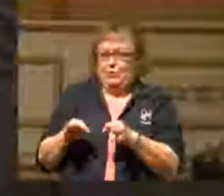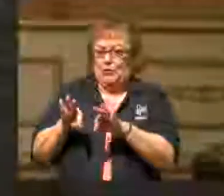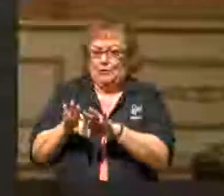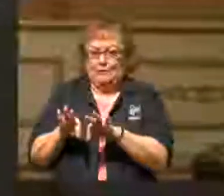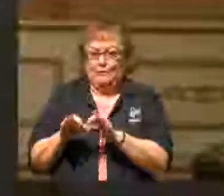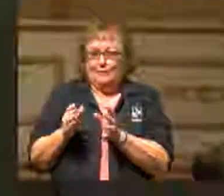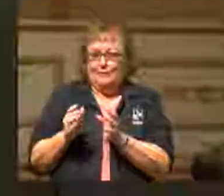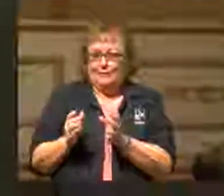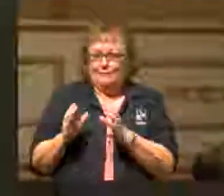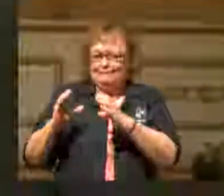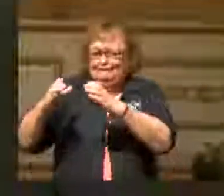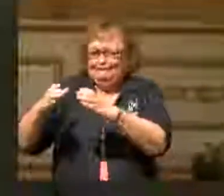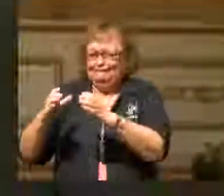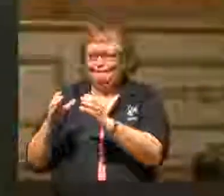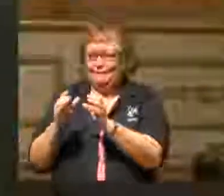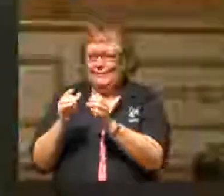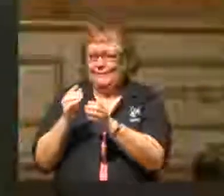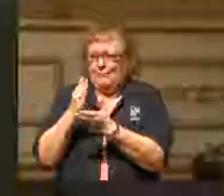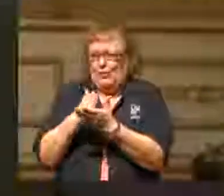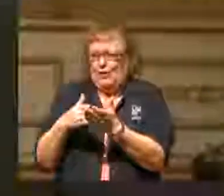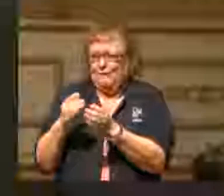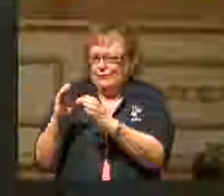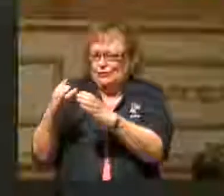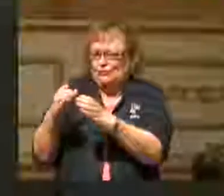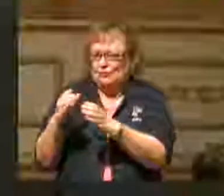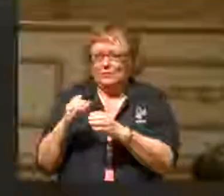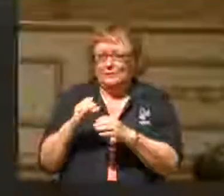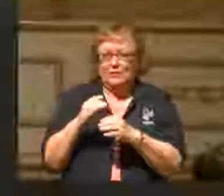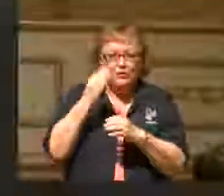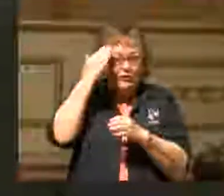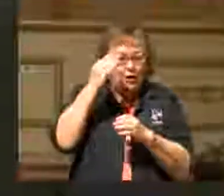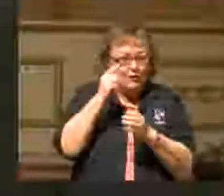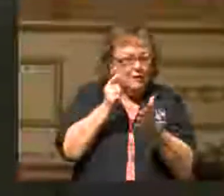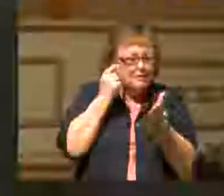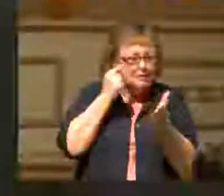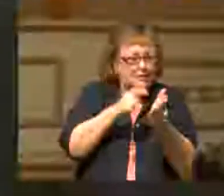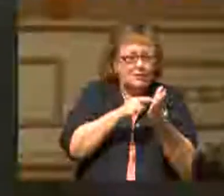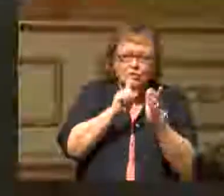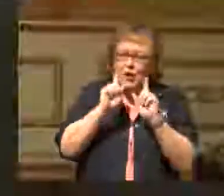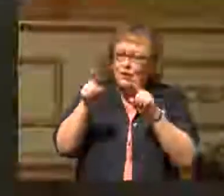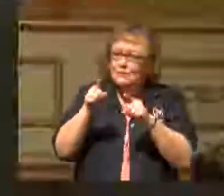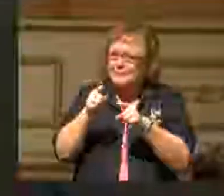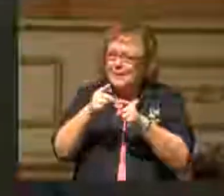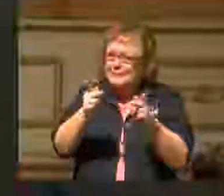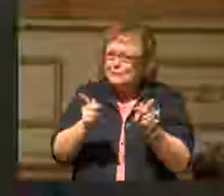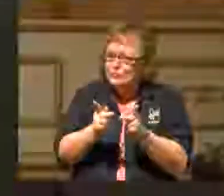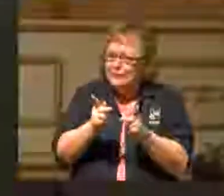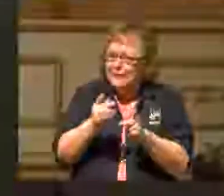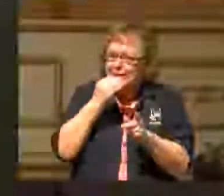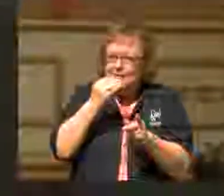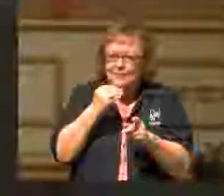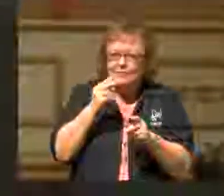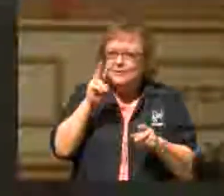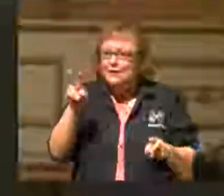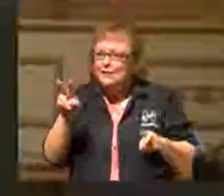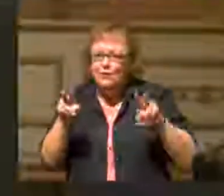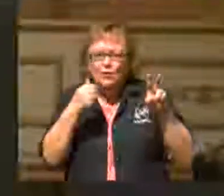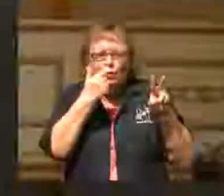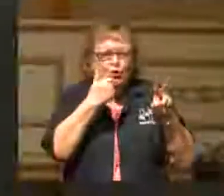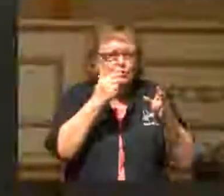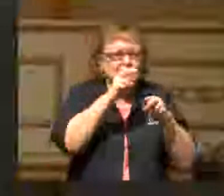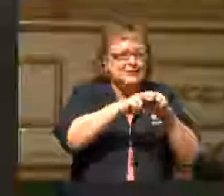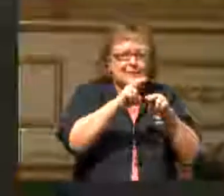ever noticed when you go somewhere to eat, once you figure out who's sitting where, the rest is easy?